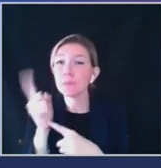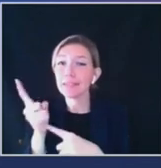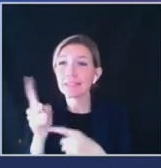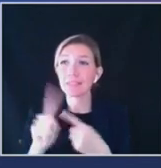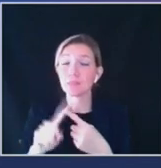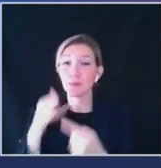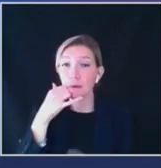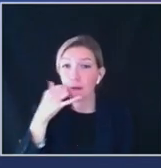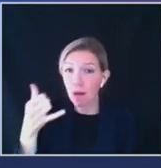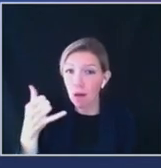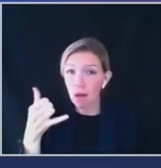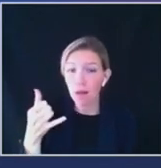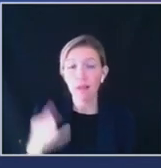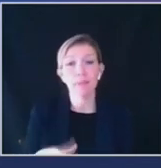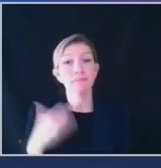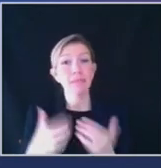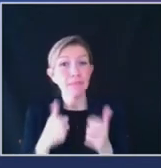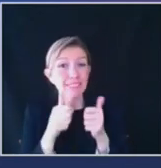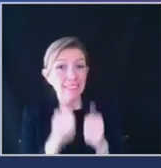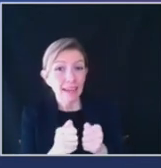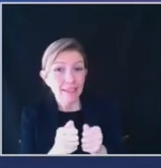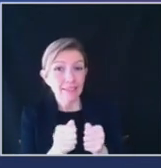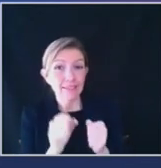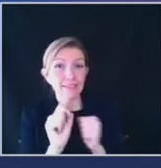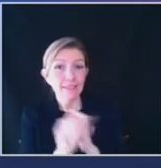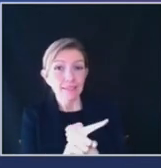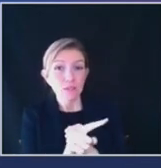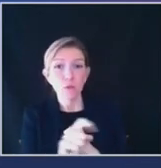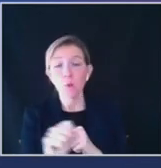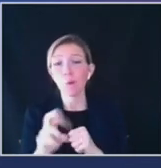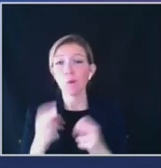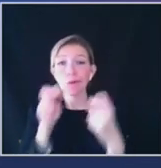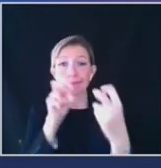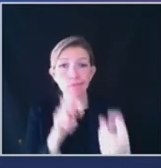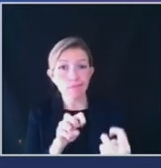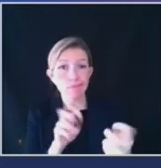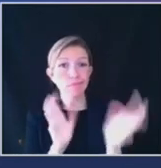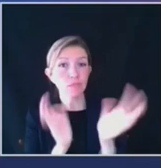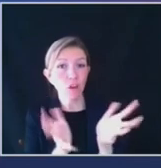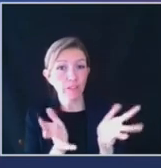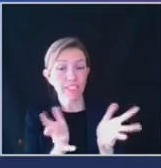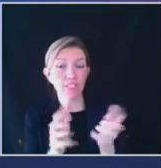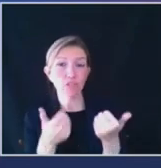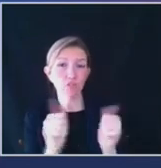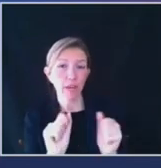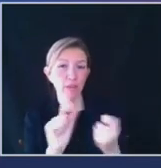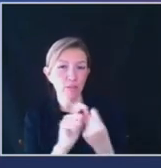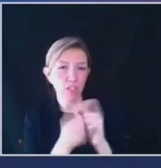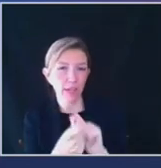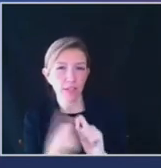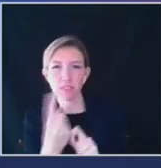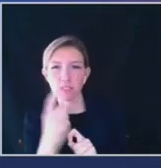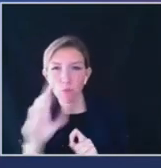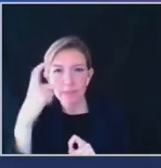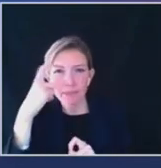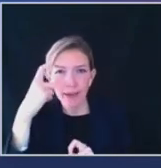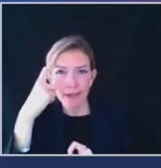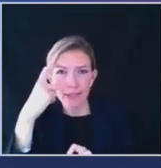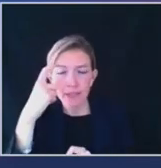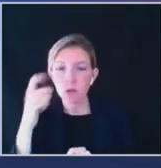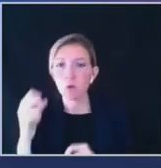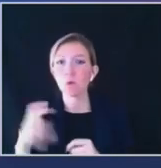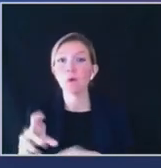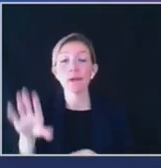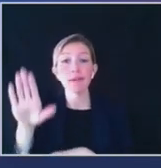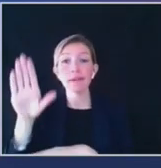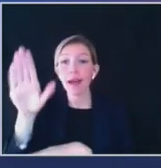Or maybe it just takes a little bit of time to have a conversation that will change someone's mind. Or an afternoon to help register someone